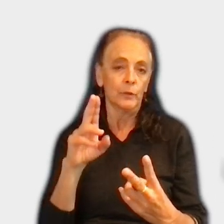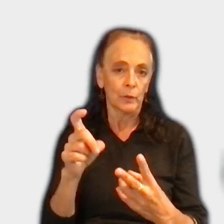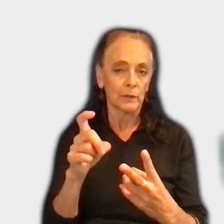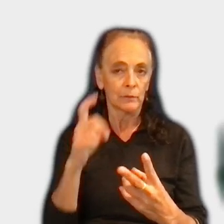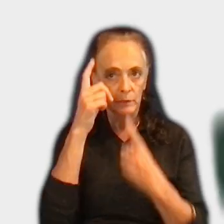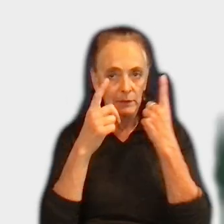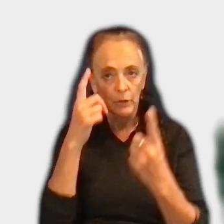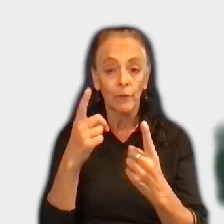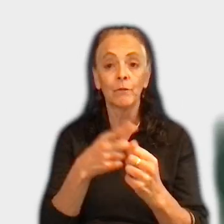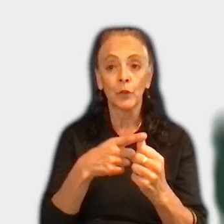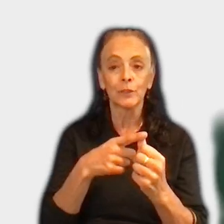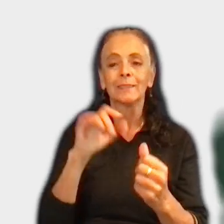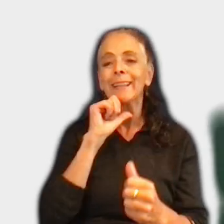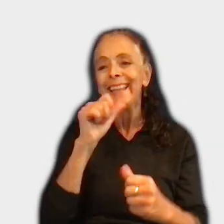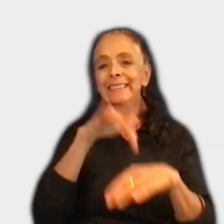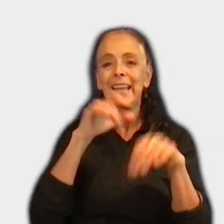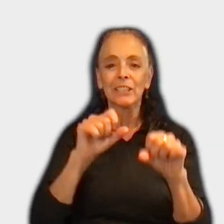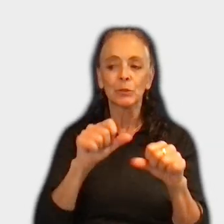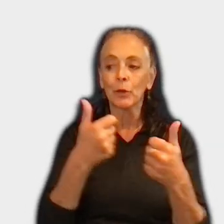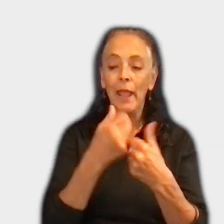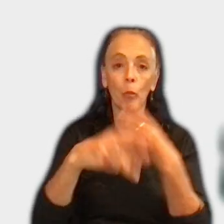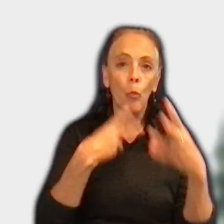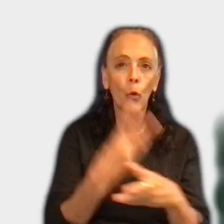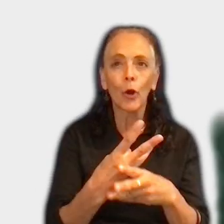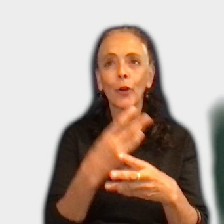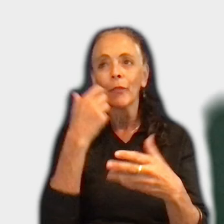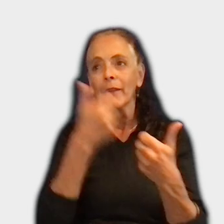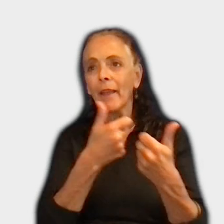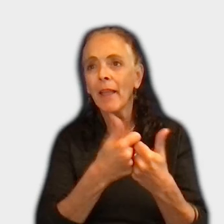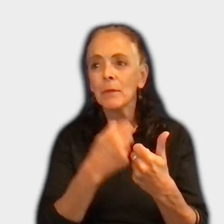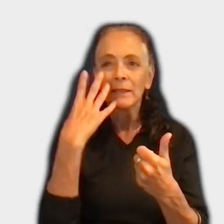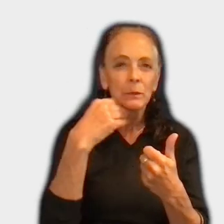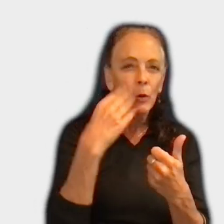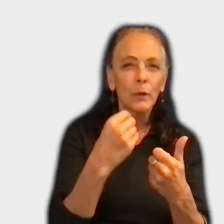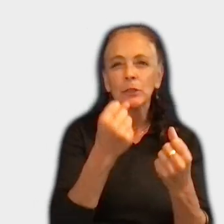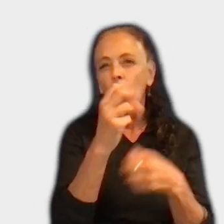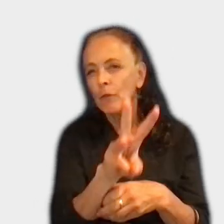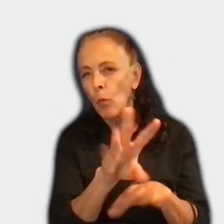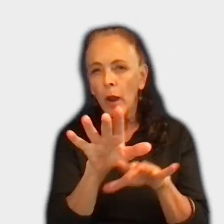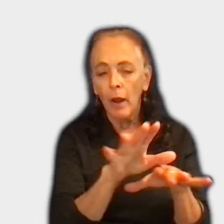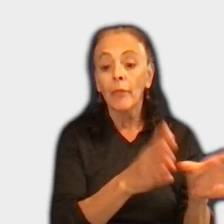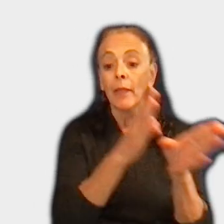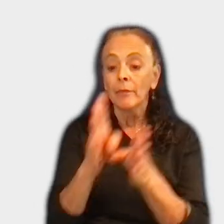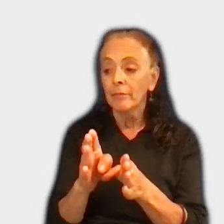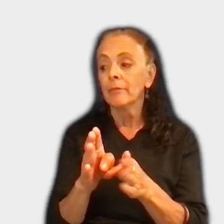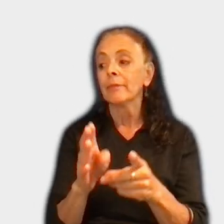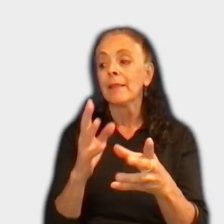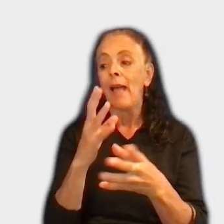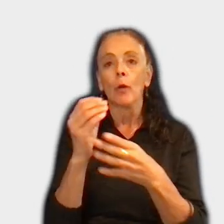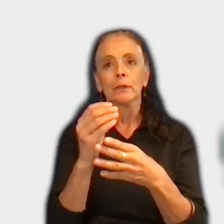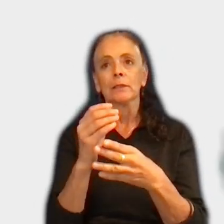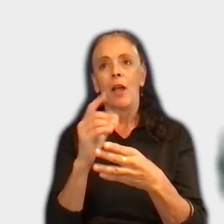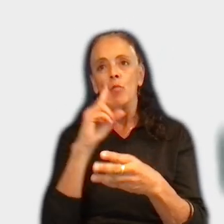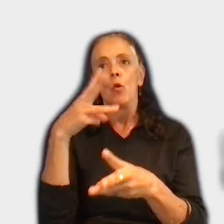first one, the intangible game work, like the gaming experience, the gameplay experience, like it's more like software, gameplay, but also an experience that comes